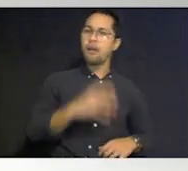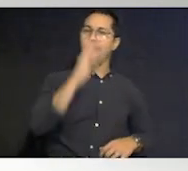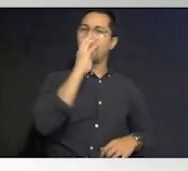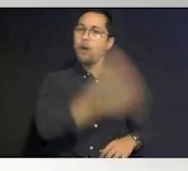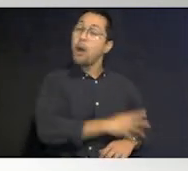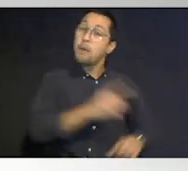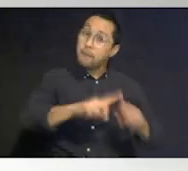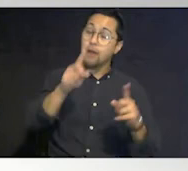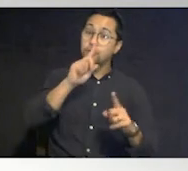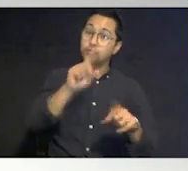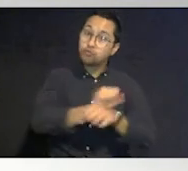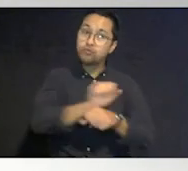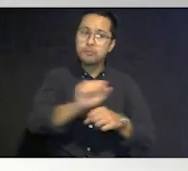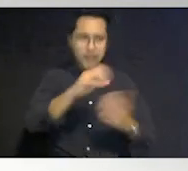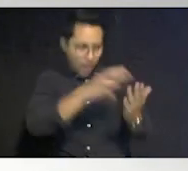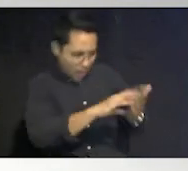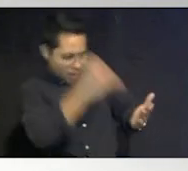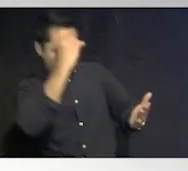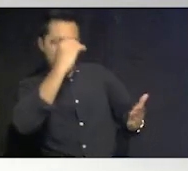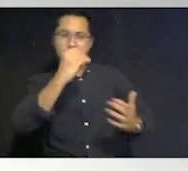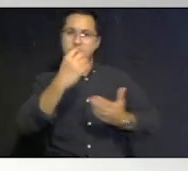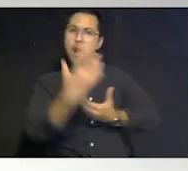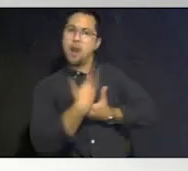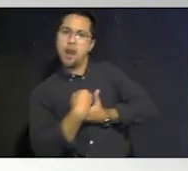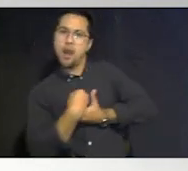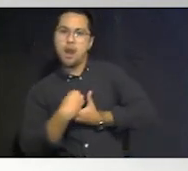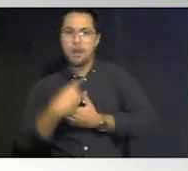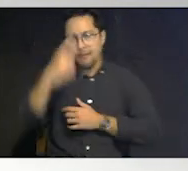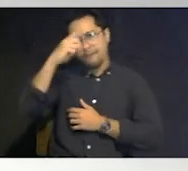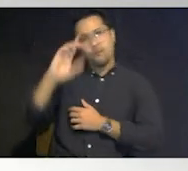actually using that information to to affect change